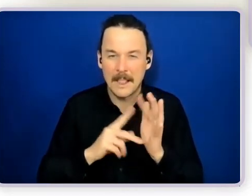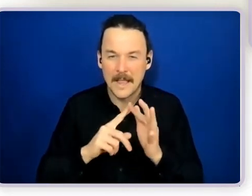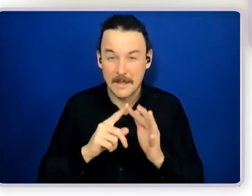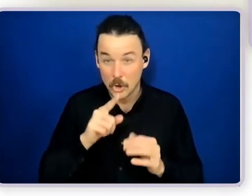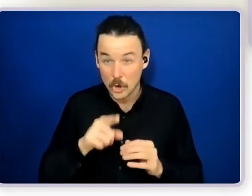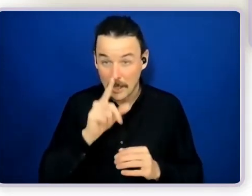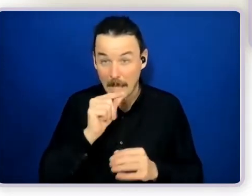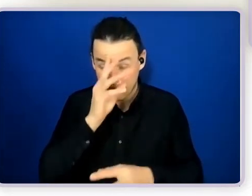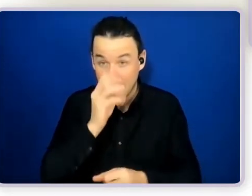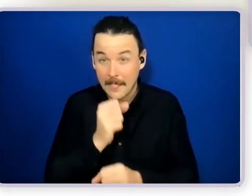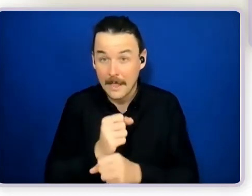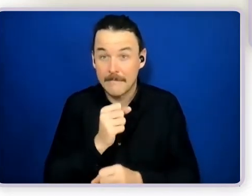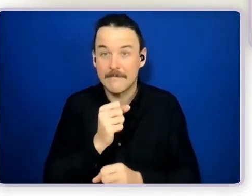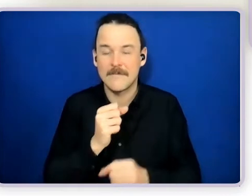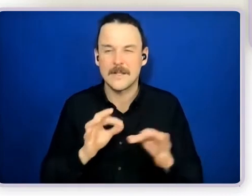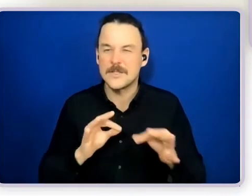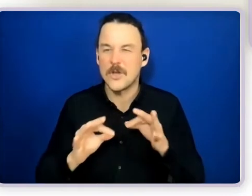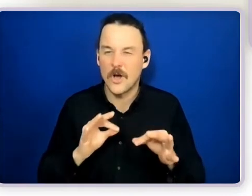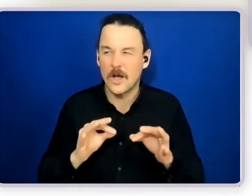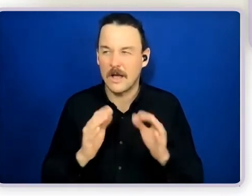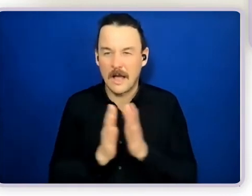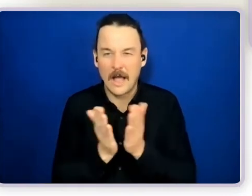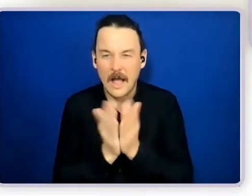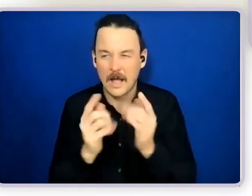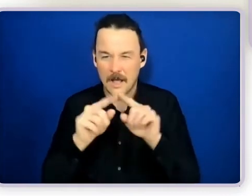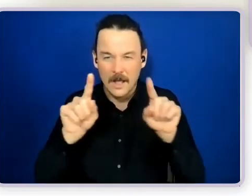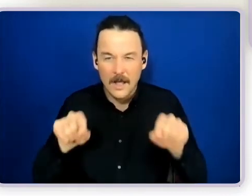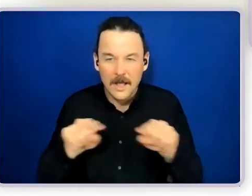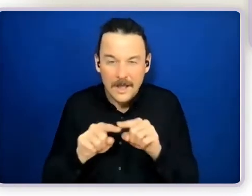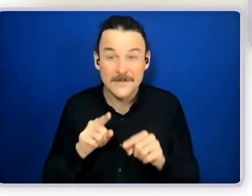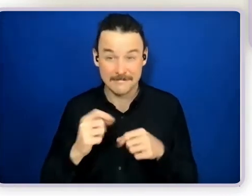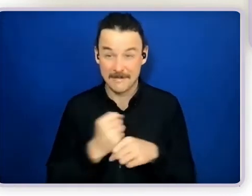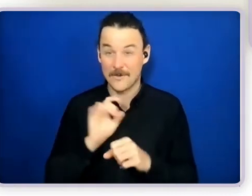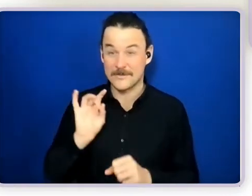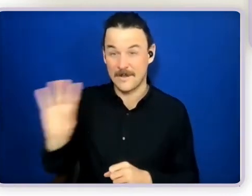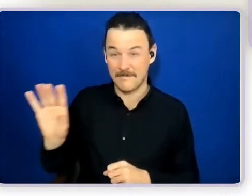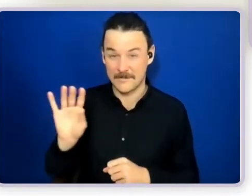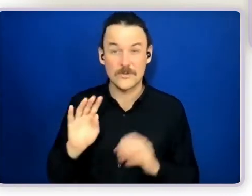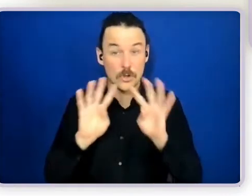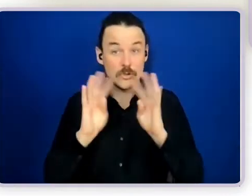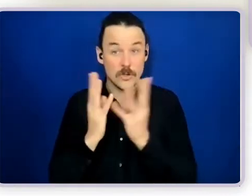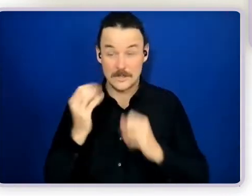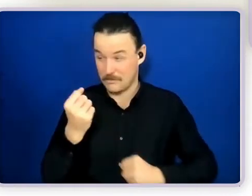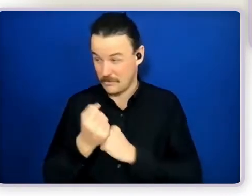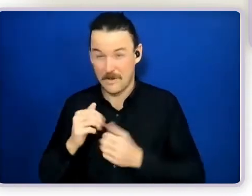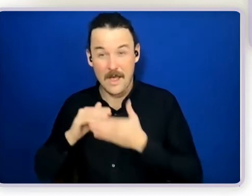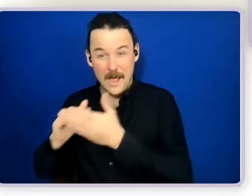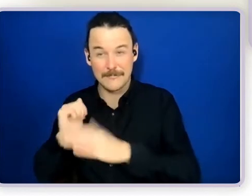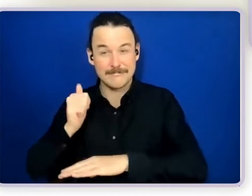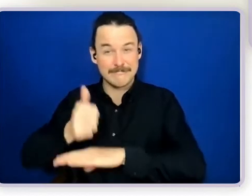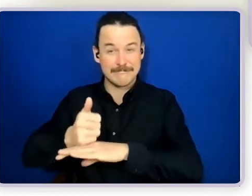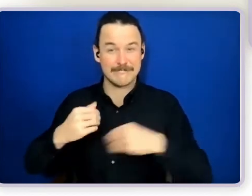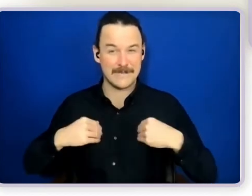So the circle of support have been imperative in her setting that up. And I'll talk to you a little bit more about how that happened in the next slide.